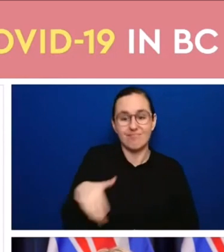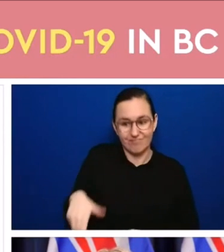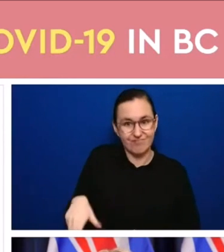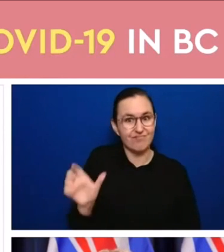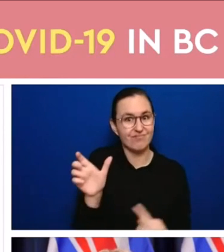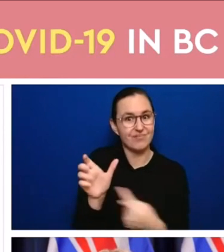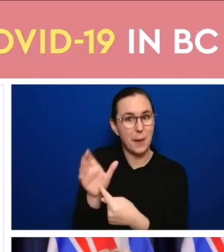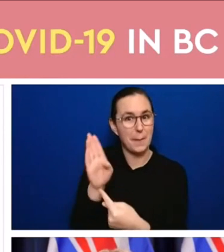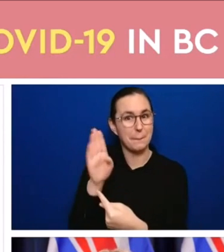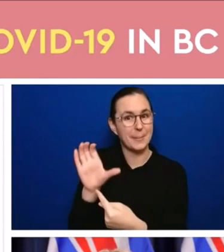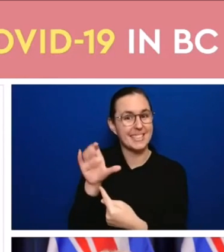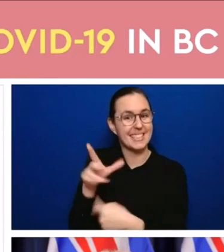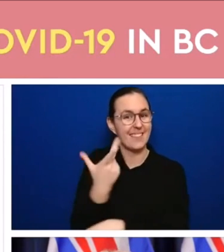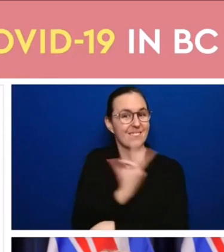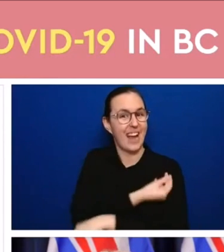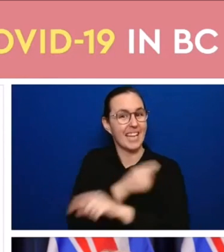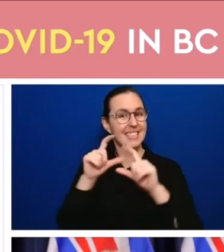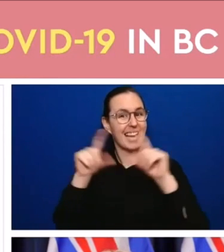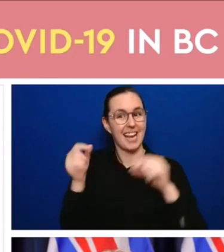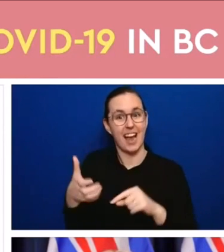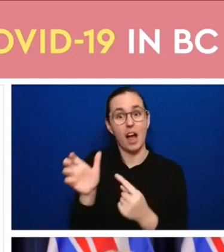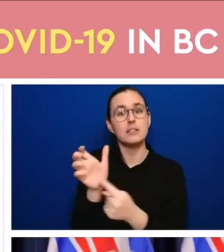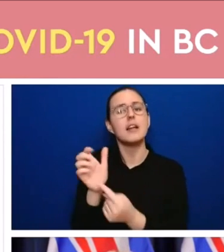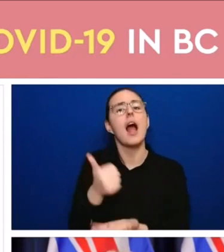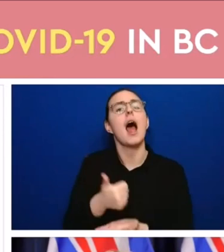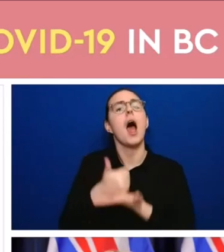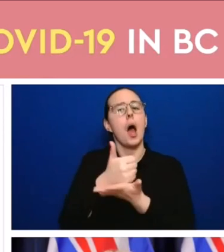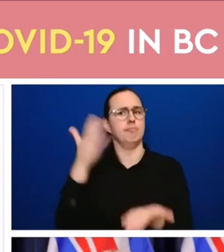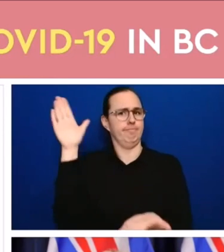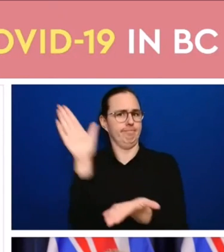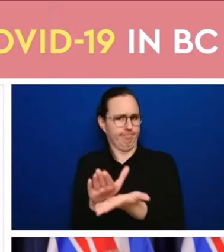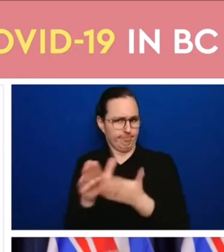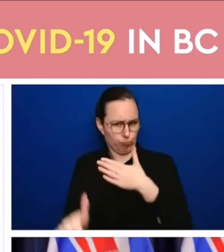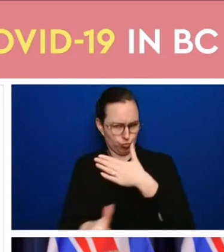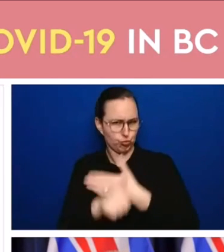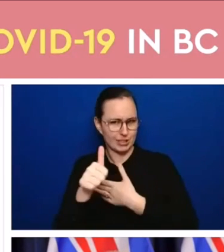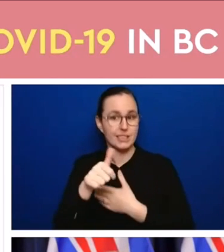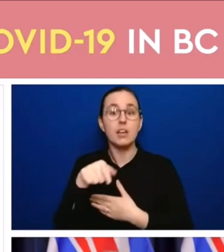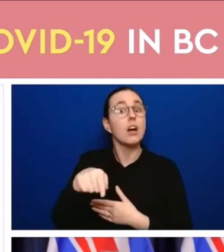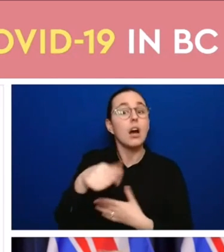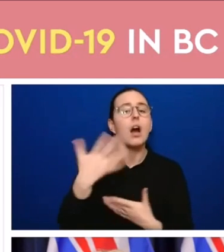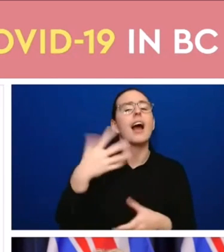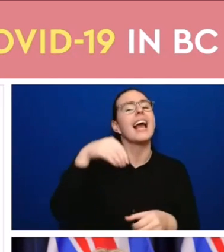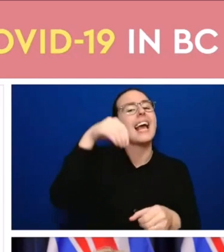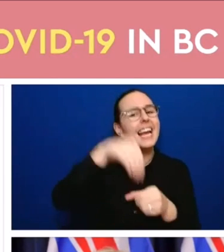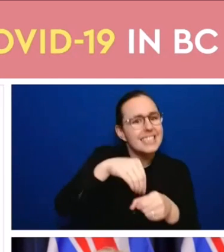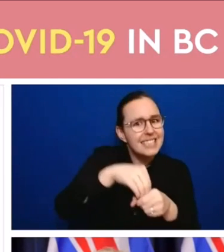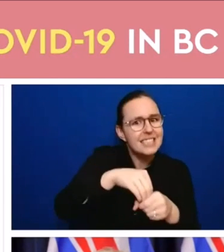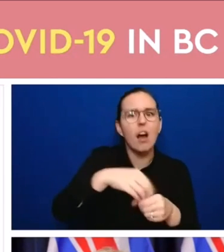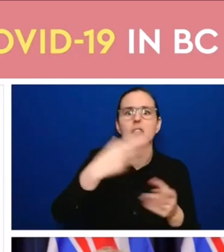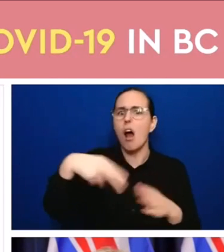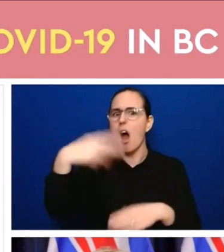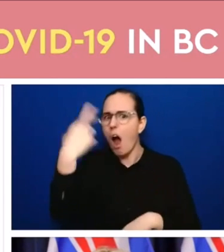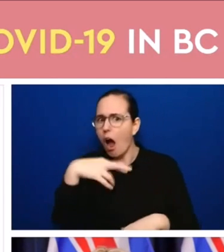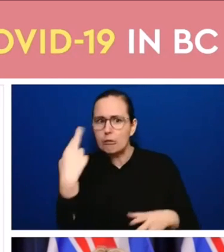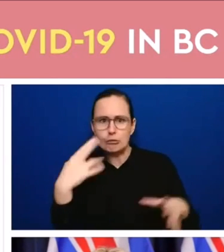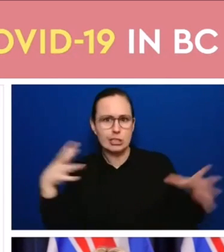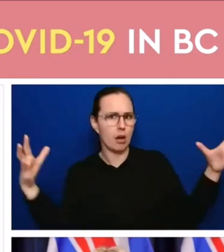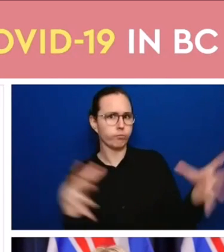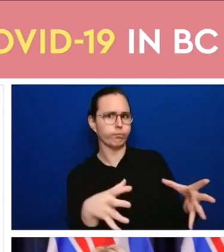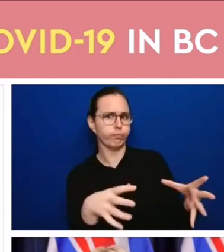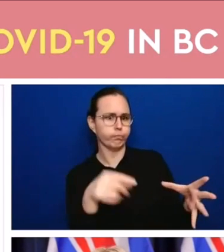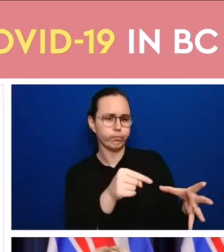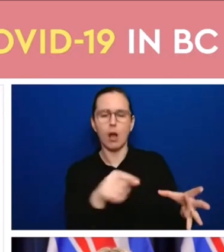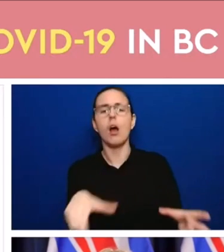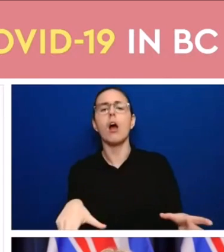ensuring that we're mitigating that risk in those highest risk indoor settings and we'll rely on the COVID safety